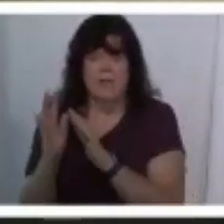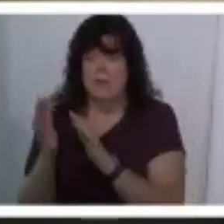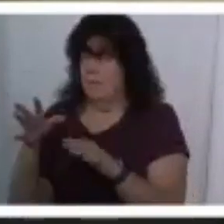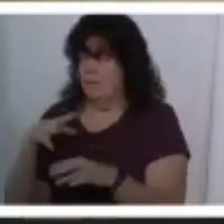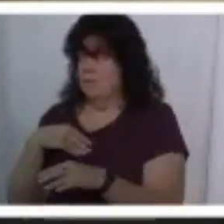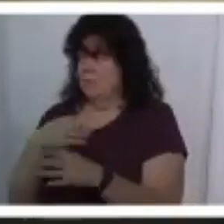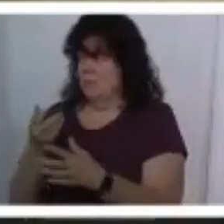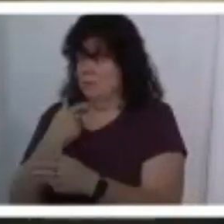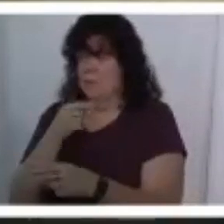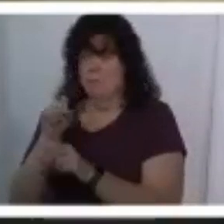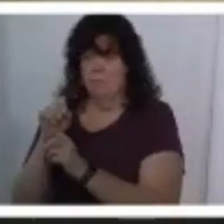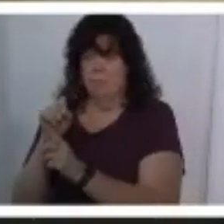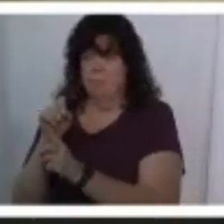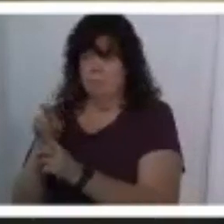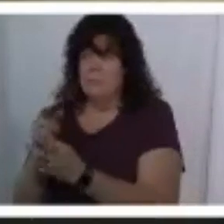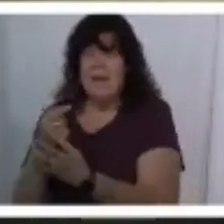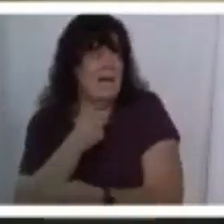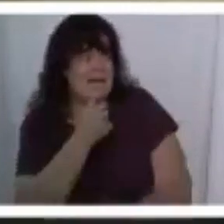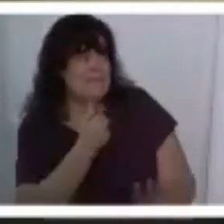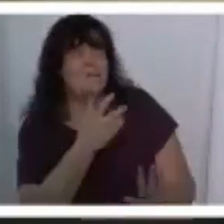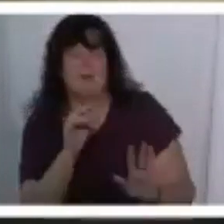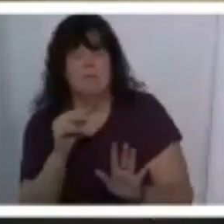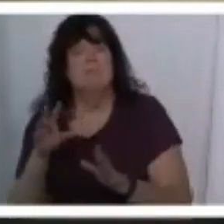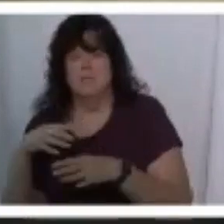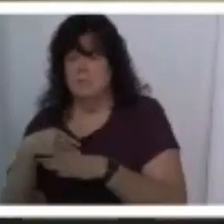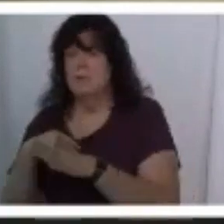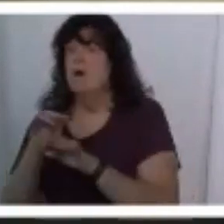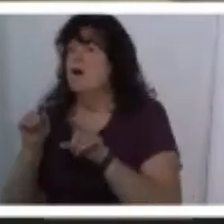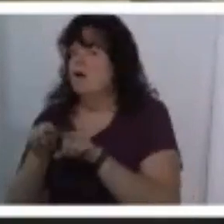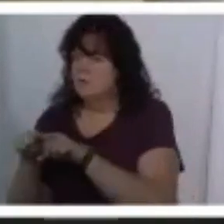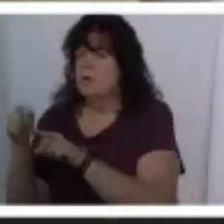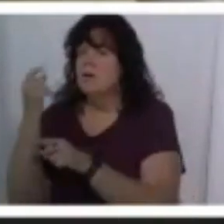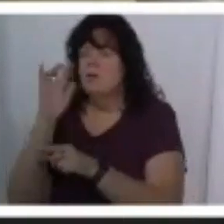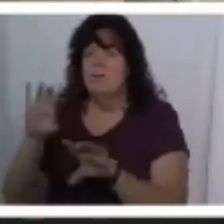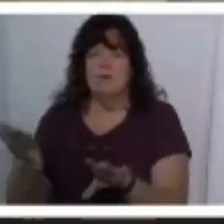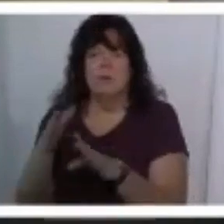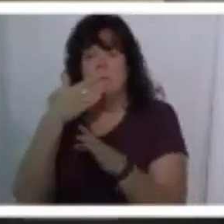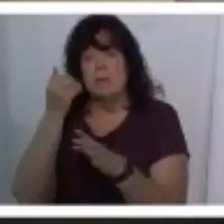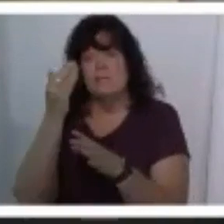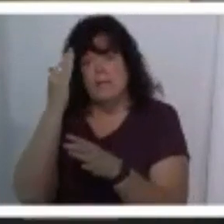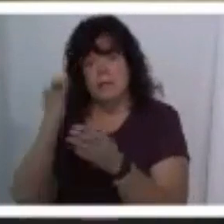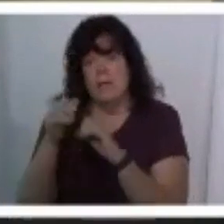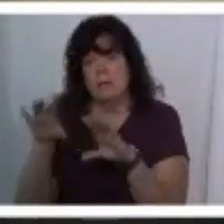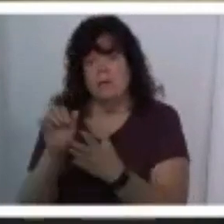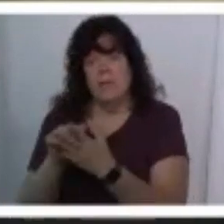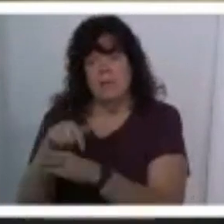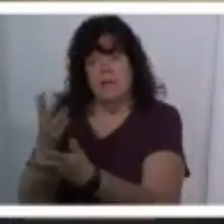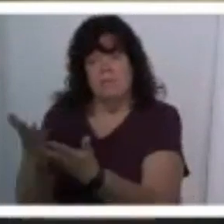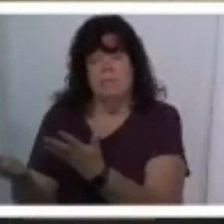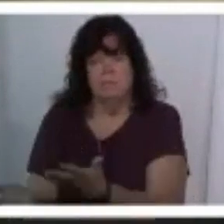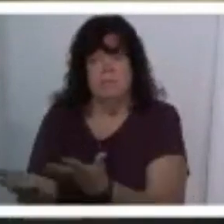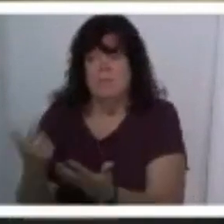said you know instead of saying like well i didn't you know but i also could understand that they were doing the best that they knew how to do at the time so it was like